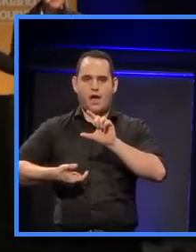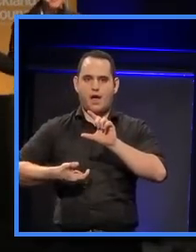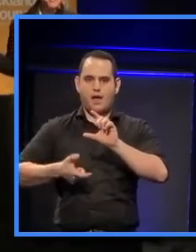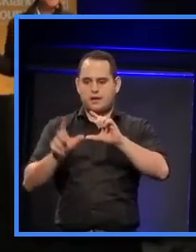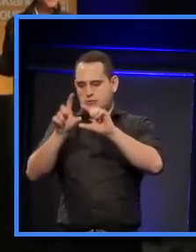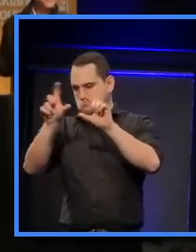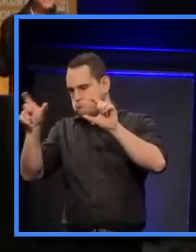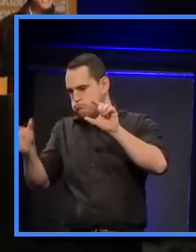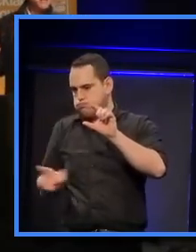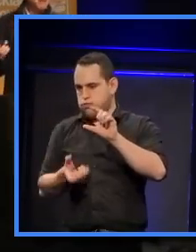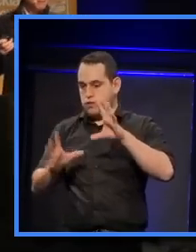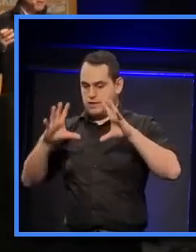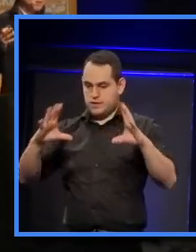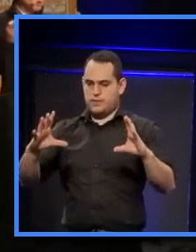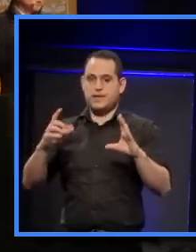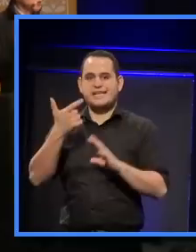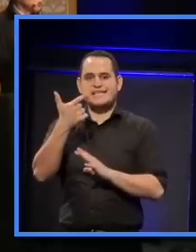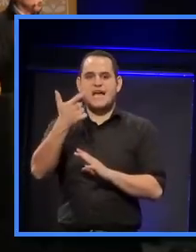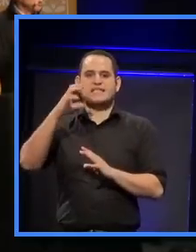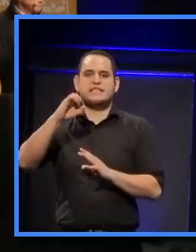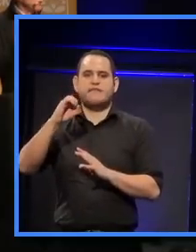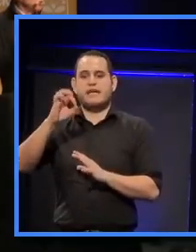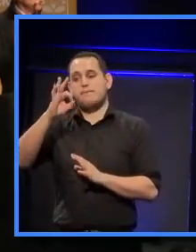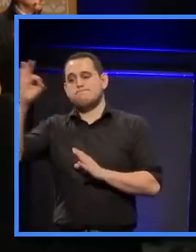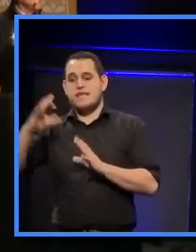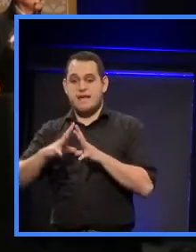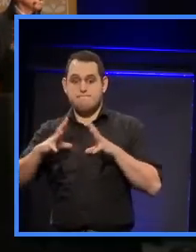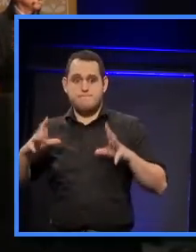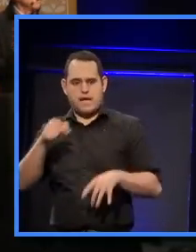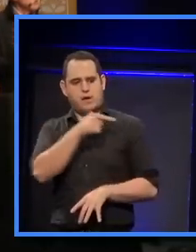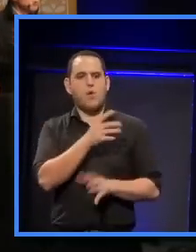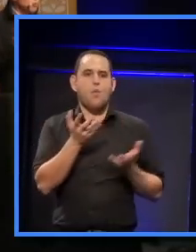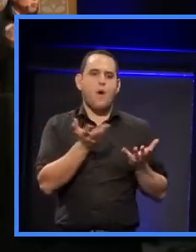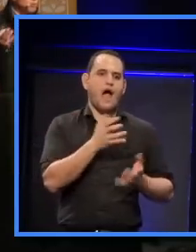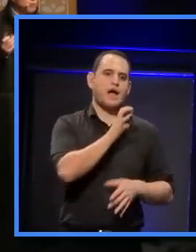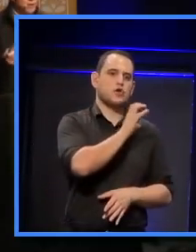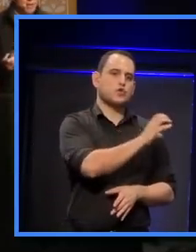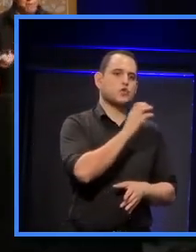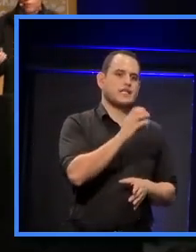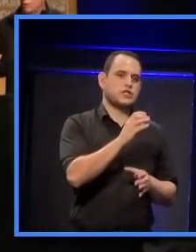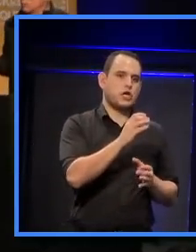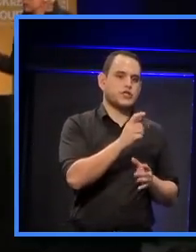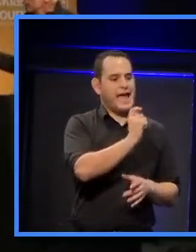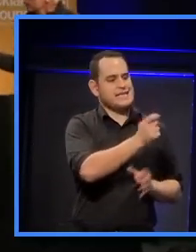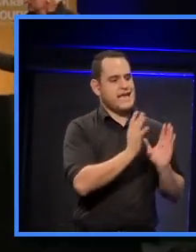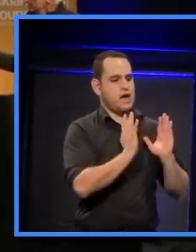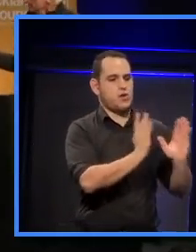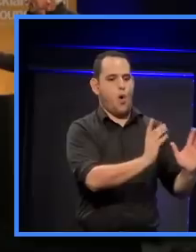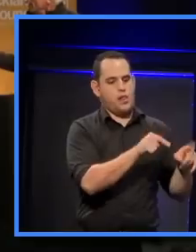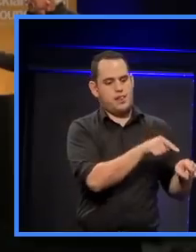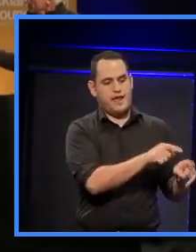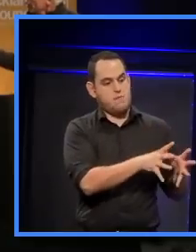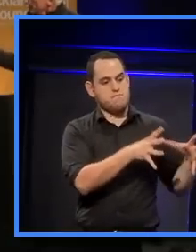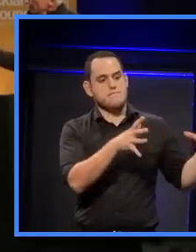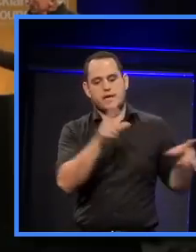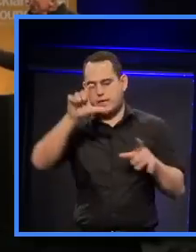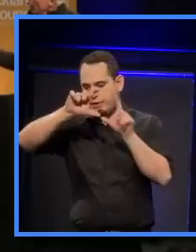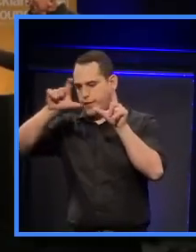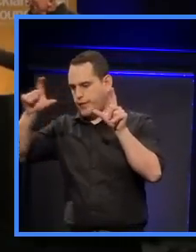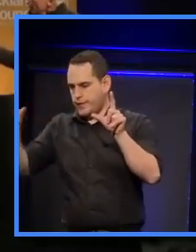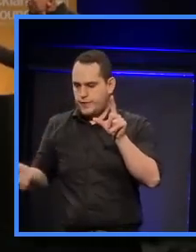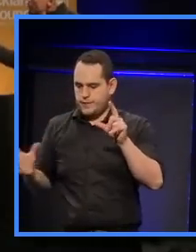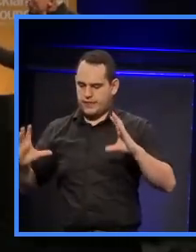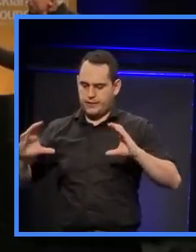is 70% bigger than Christchurch Town Hall and most other concert halls of 2,400 seats, and then